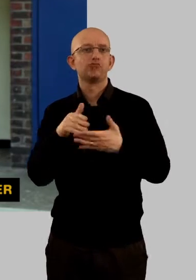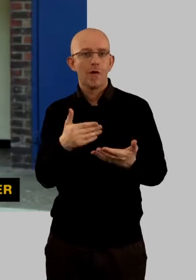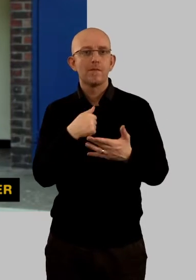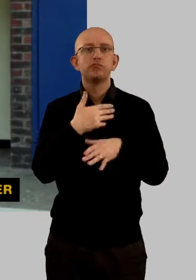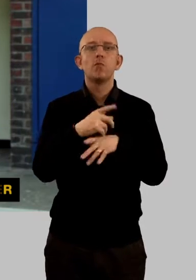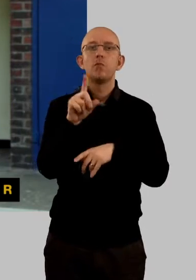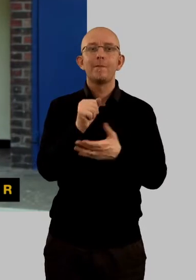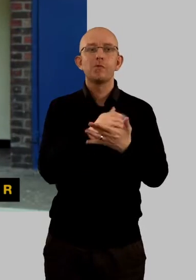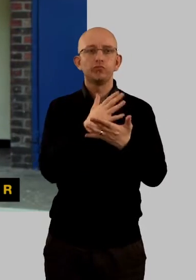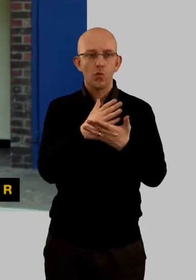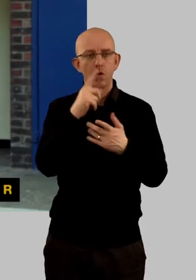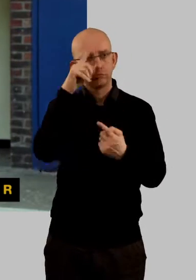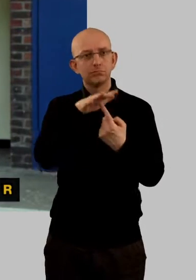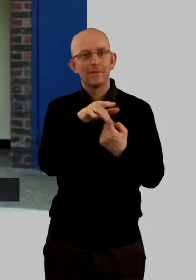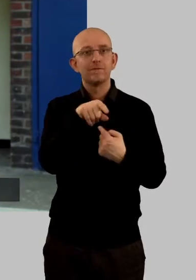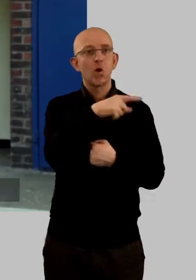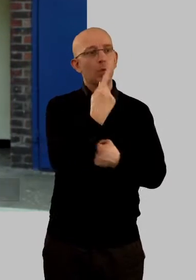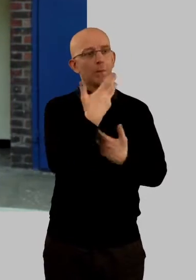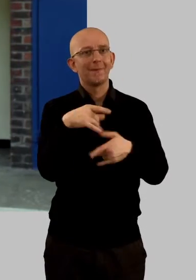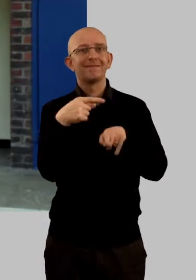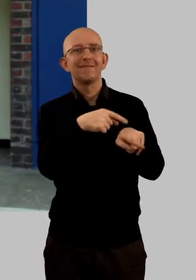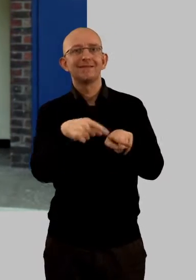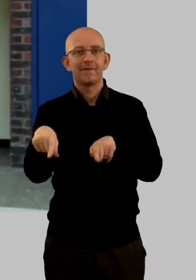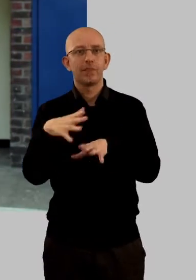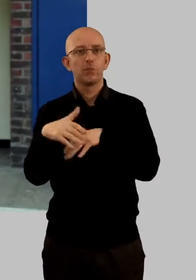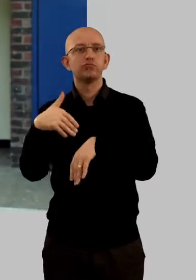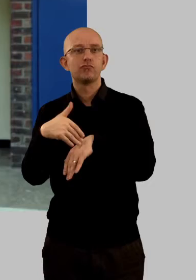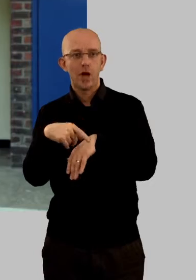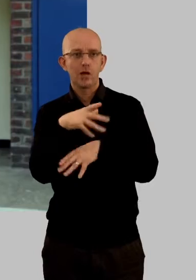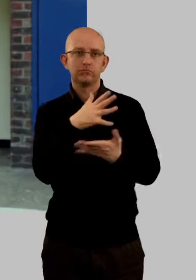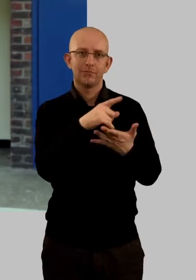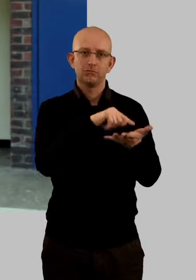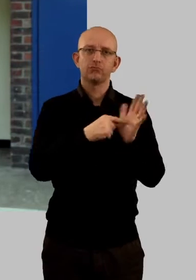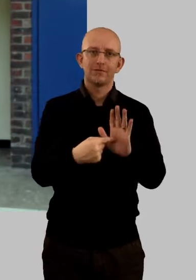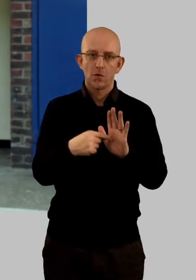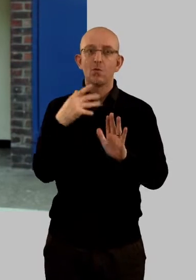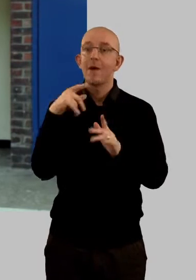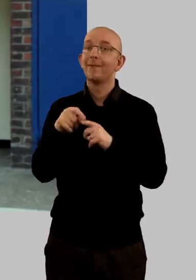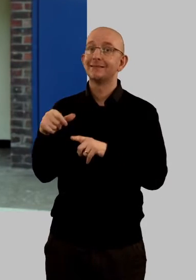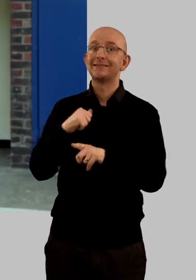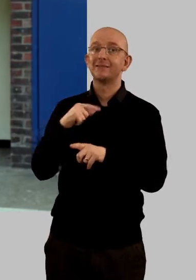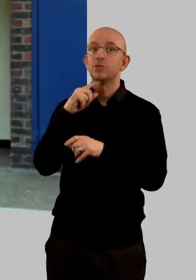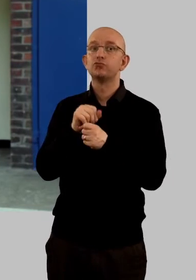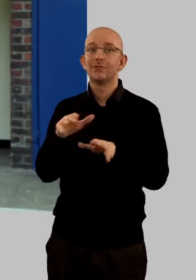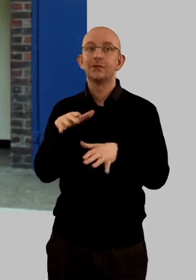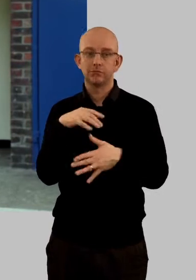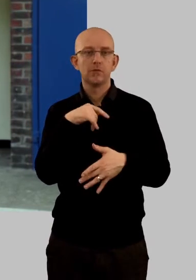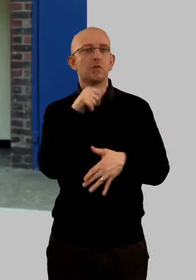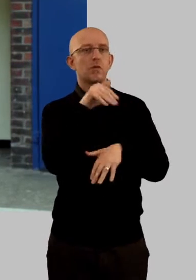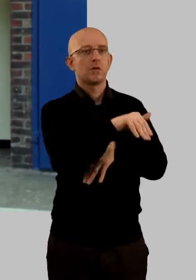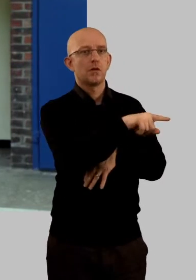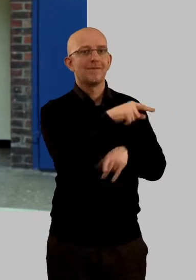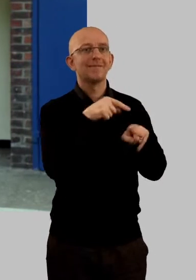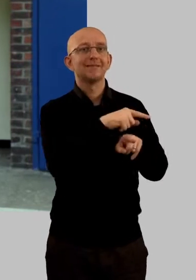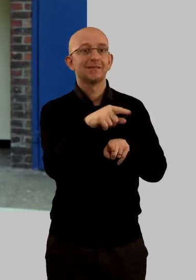in victims of crime are properly represented. When Pete was due to be released from prison, I contacted the victims of Pete's last defence to give them